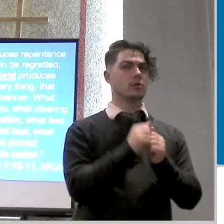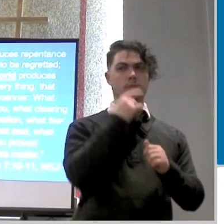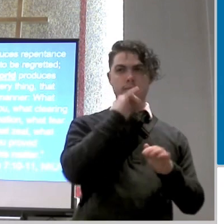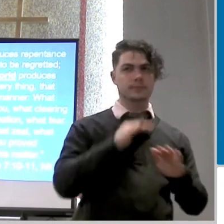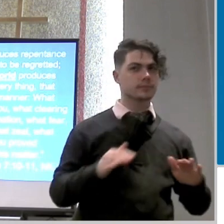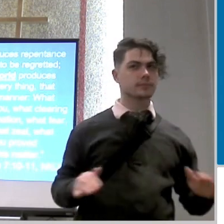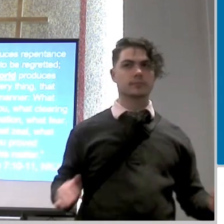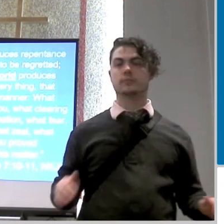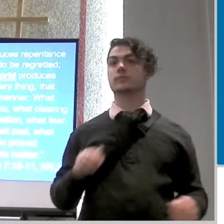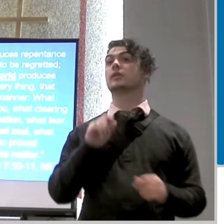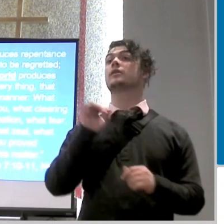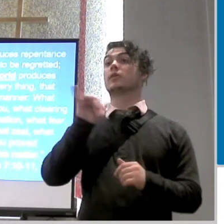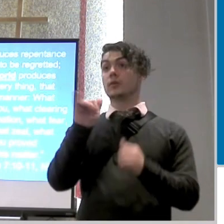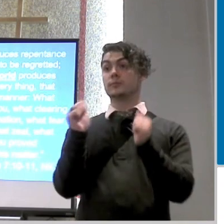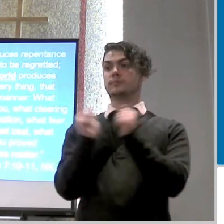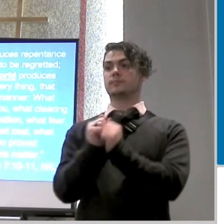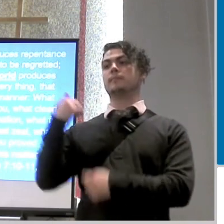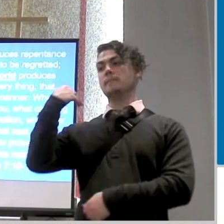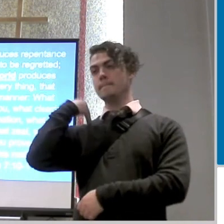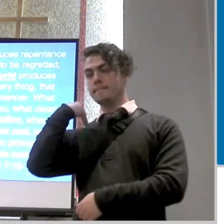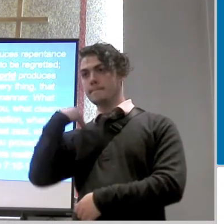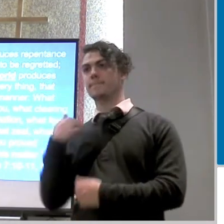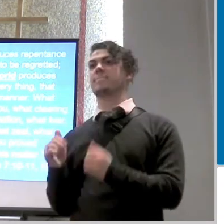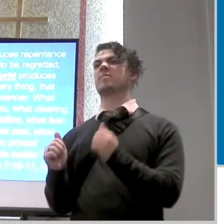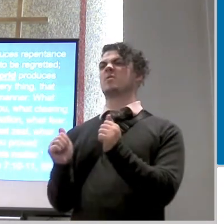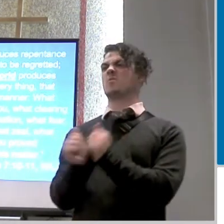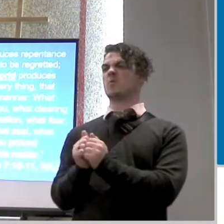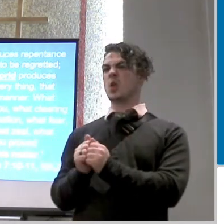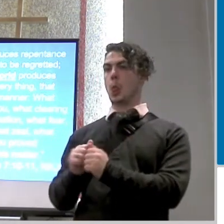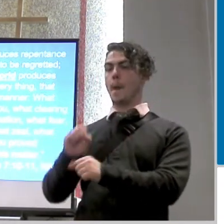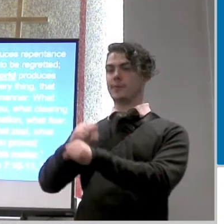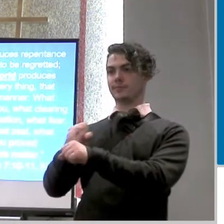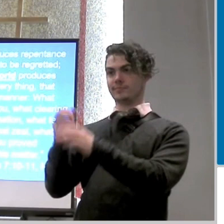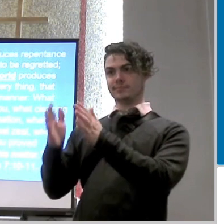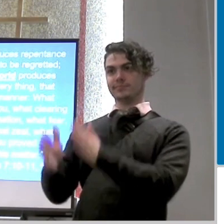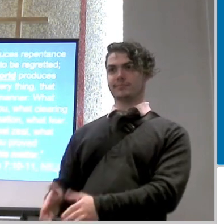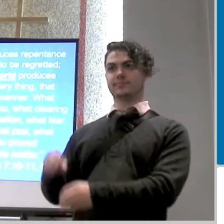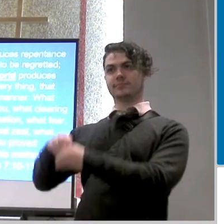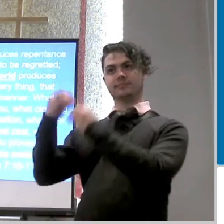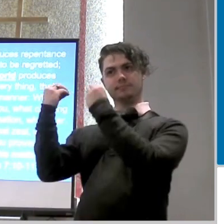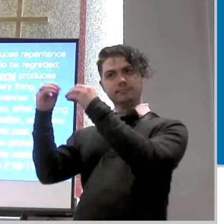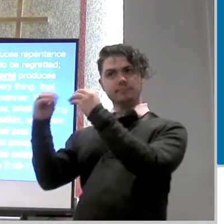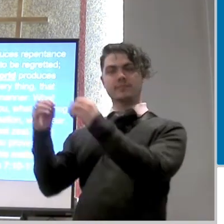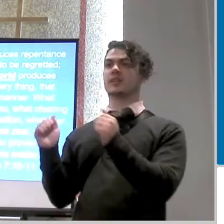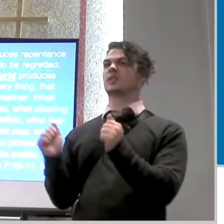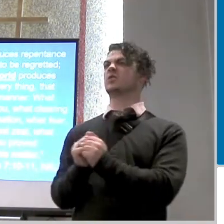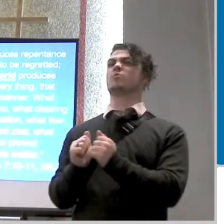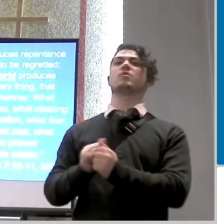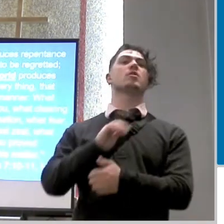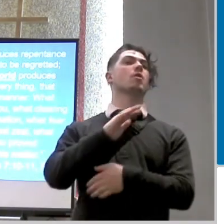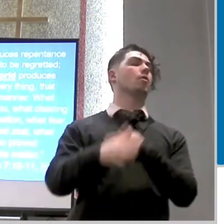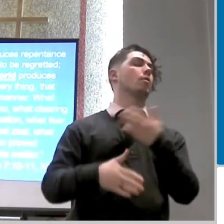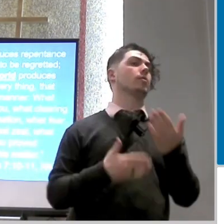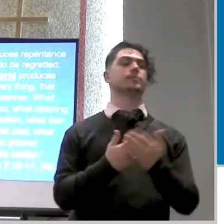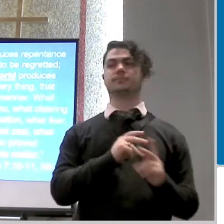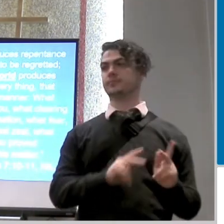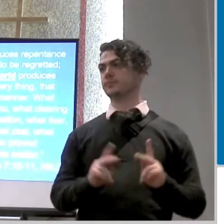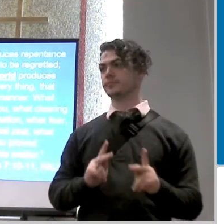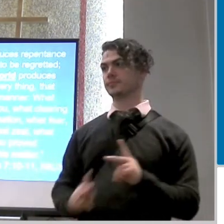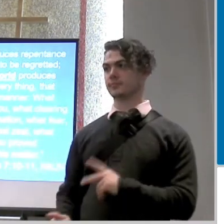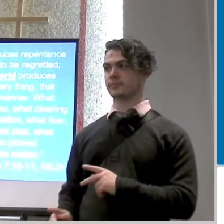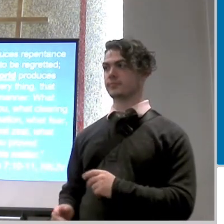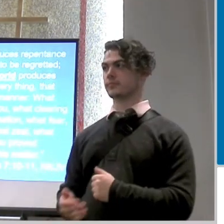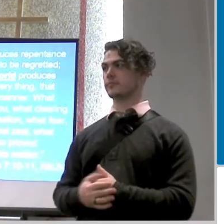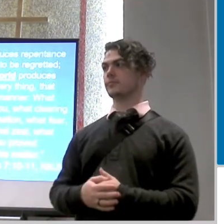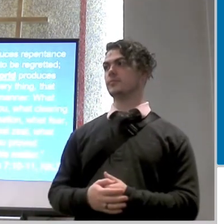it's with the gas attendant it's with the um clerk at the supermarket there are times where in